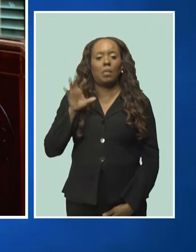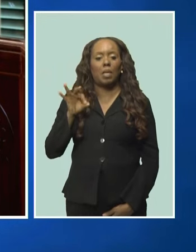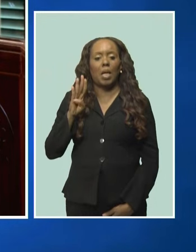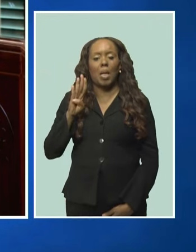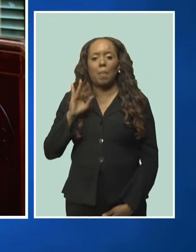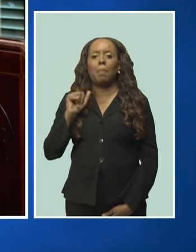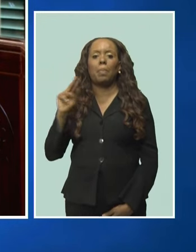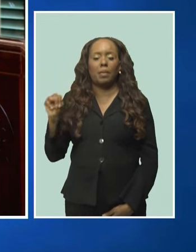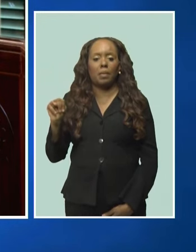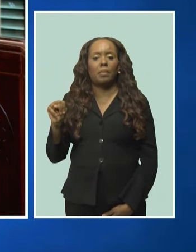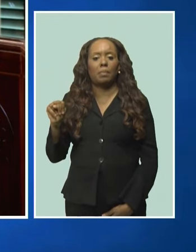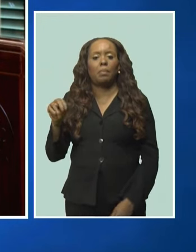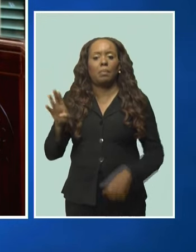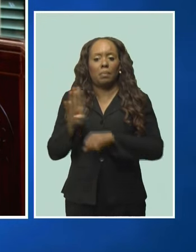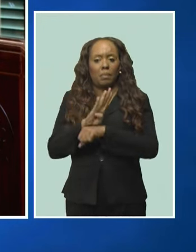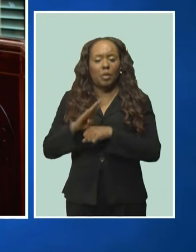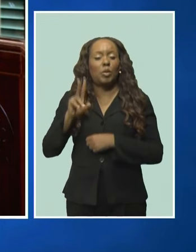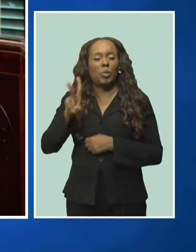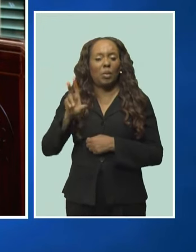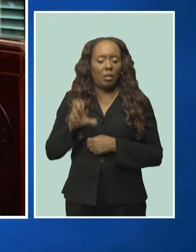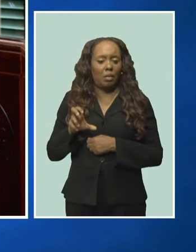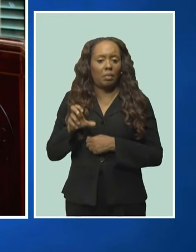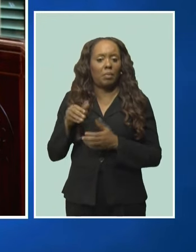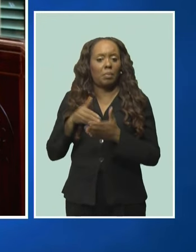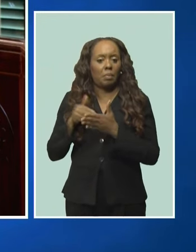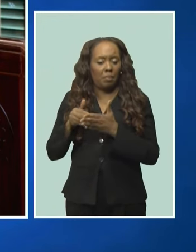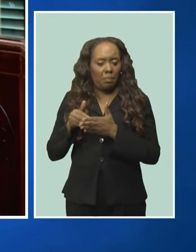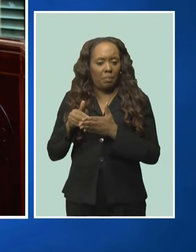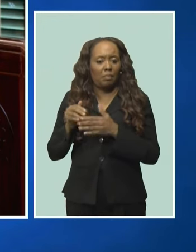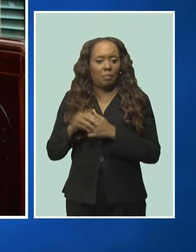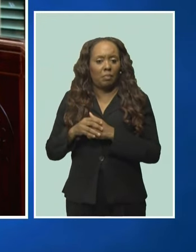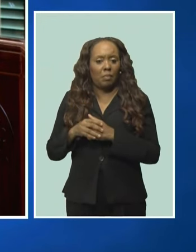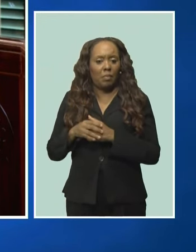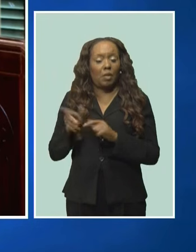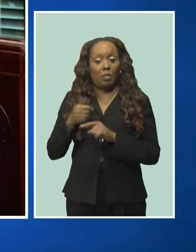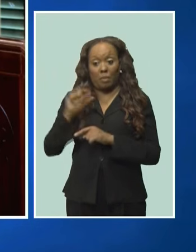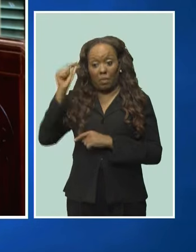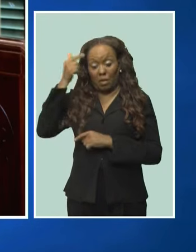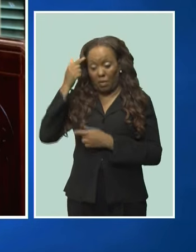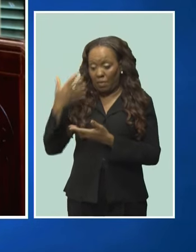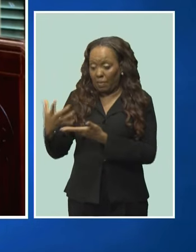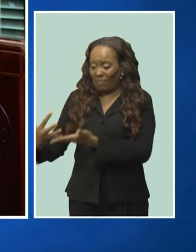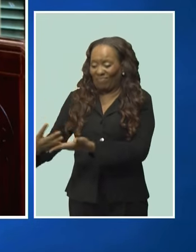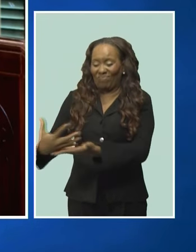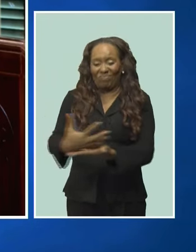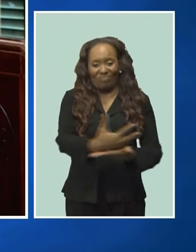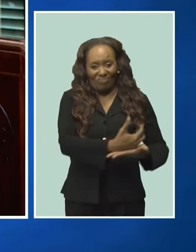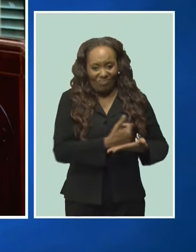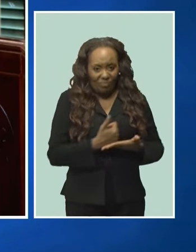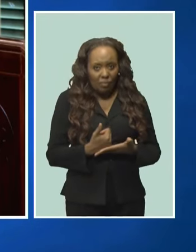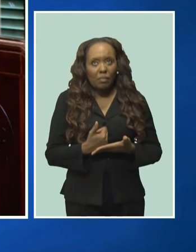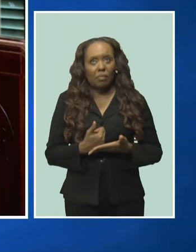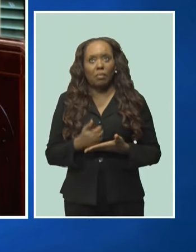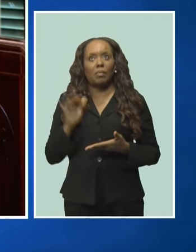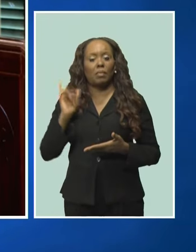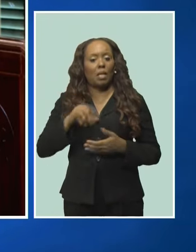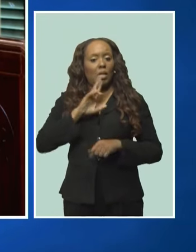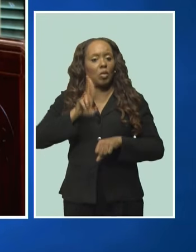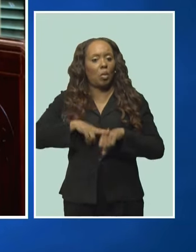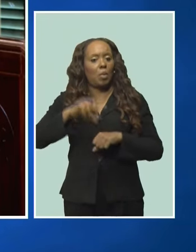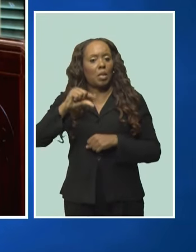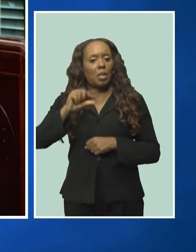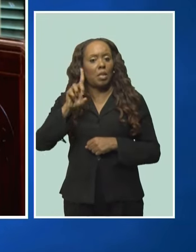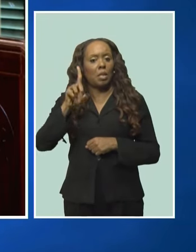comprising of 100 million U.S., 200 million Barbados from government revenue resulting from business-as-usual GDP growth